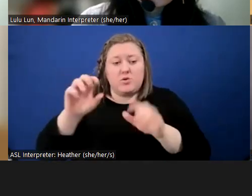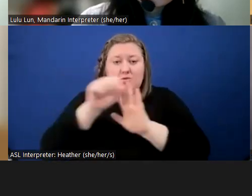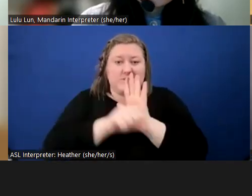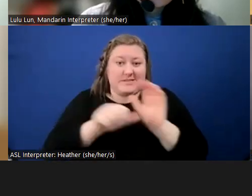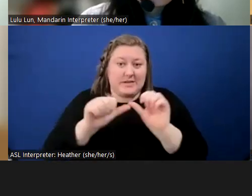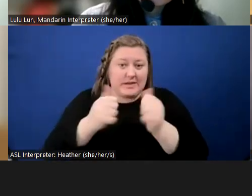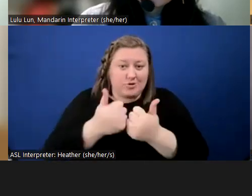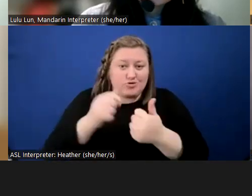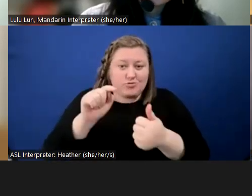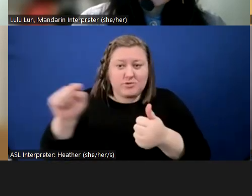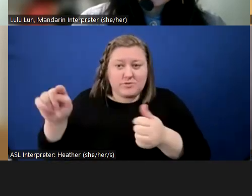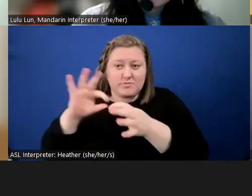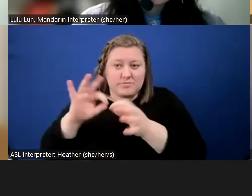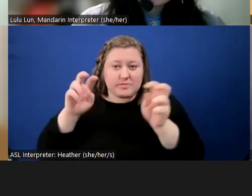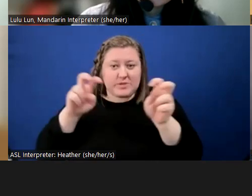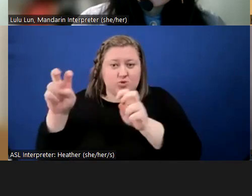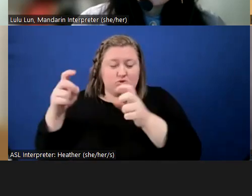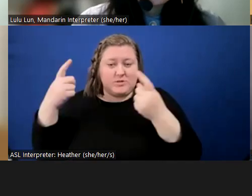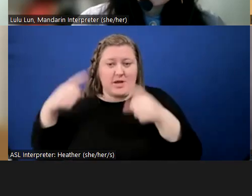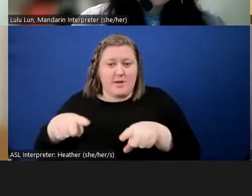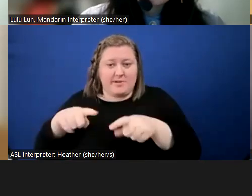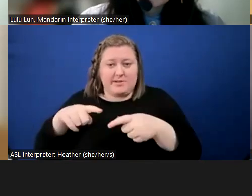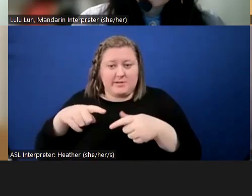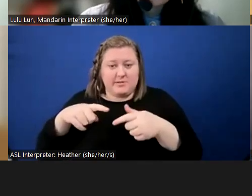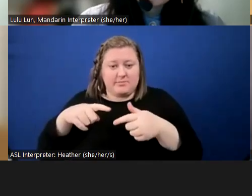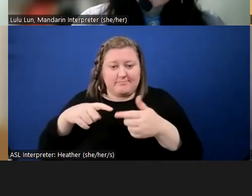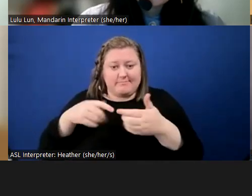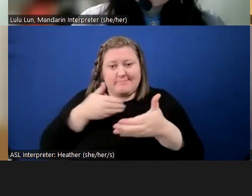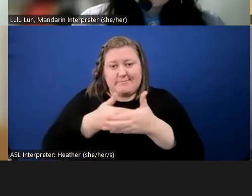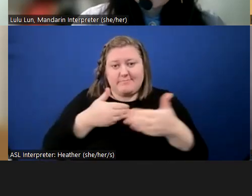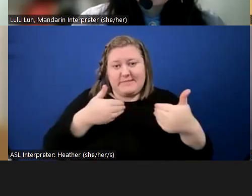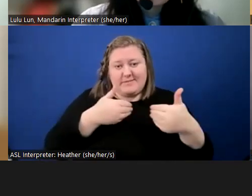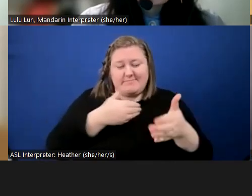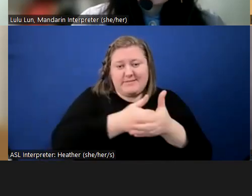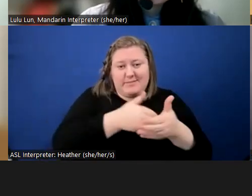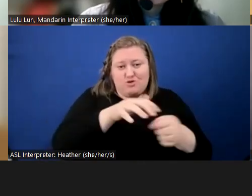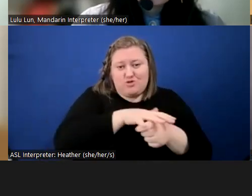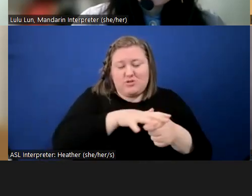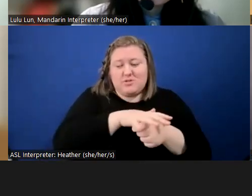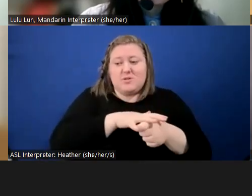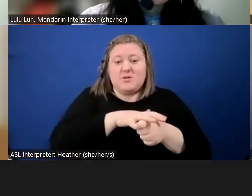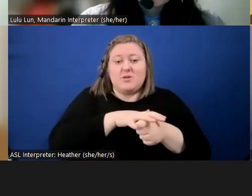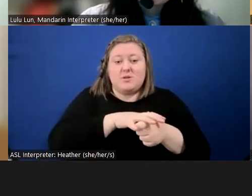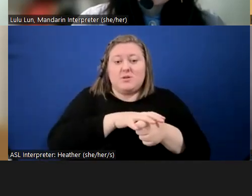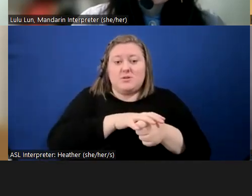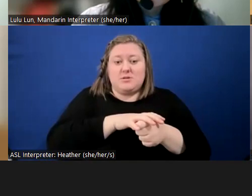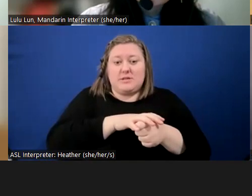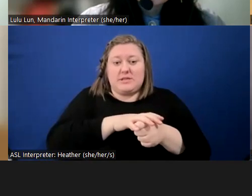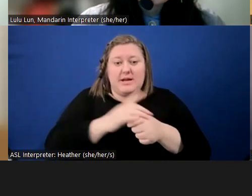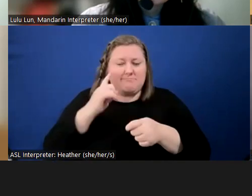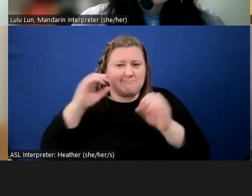about some of the issues going on in these neighborhoods, that there's no response.